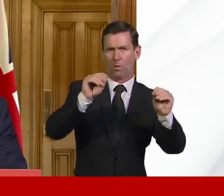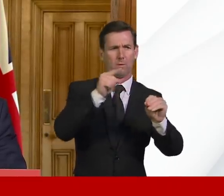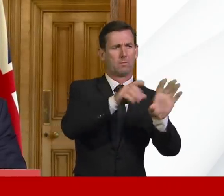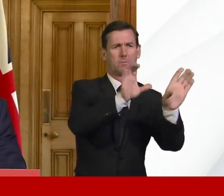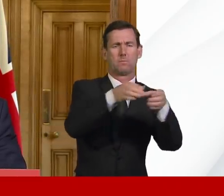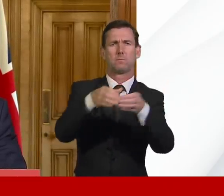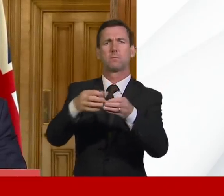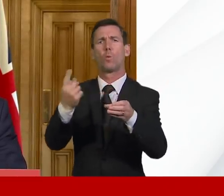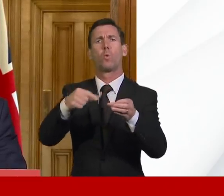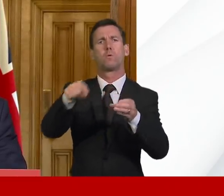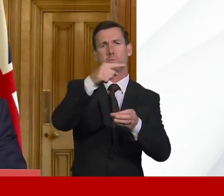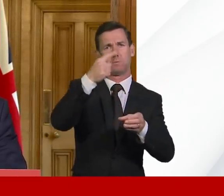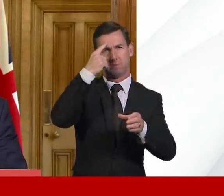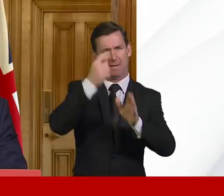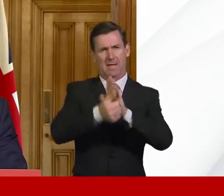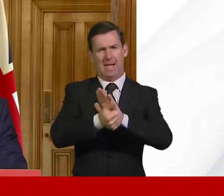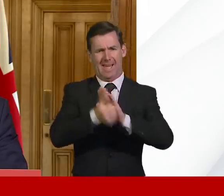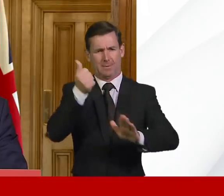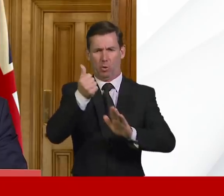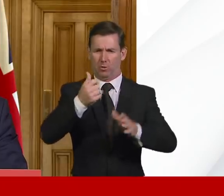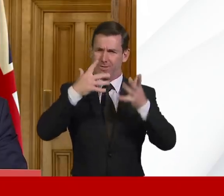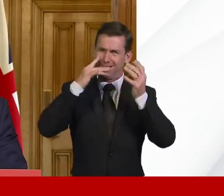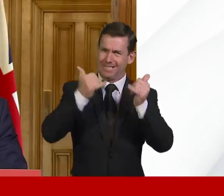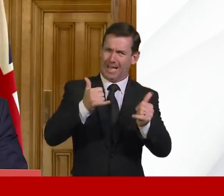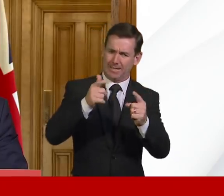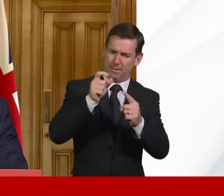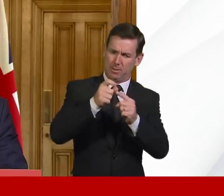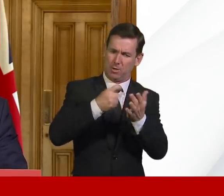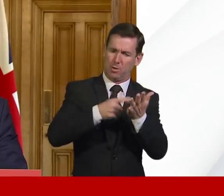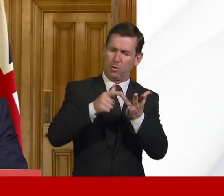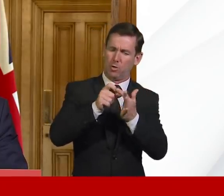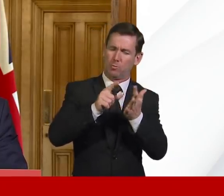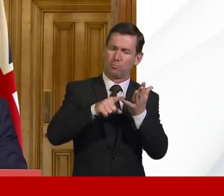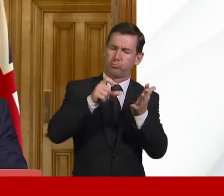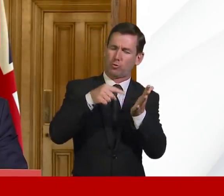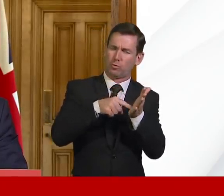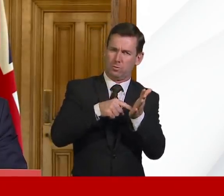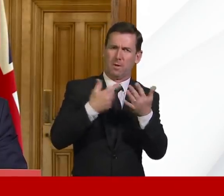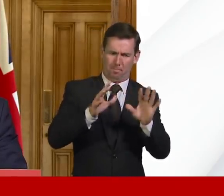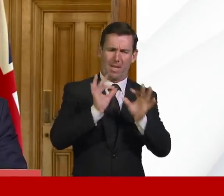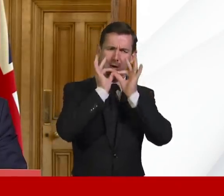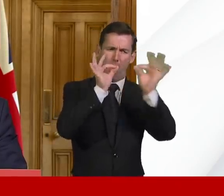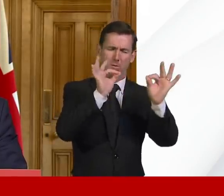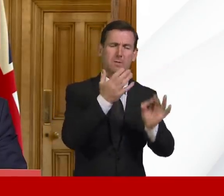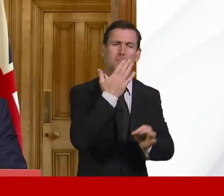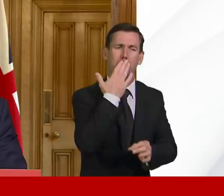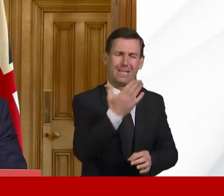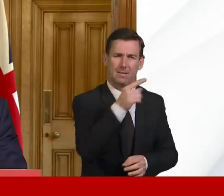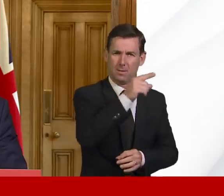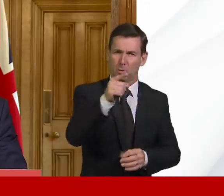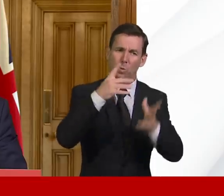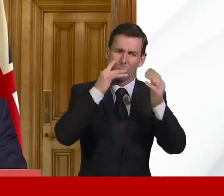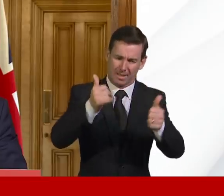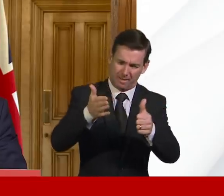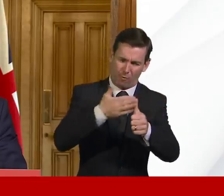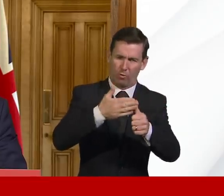are the ones that are recognised as experts who test products for safety requirements. And we have asked them to prioritise the testing of any new PPE